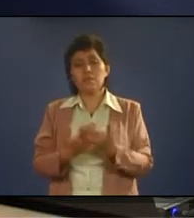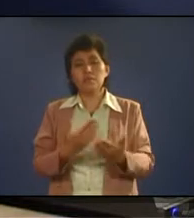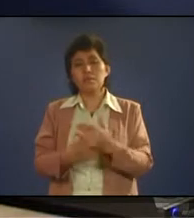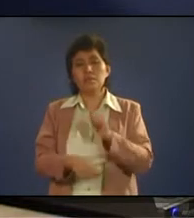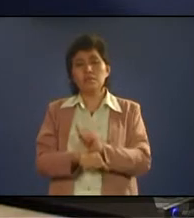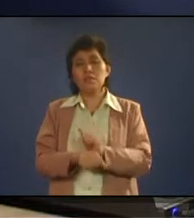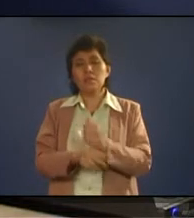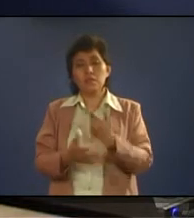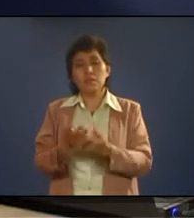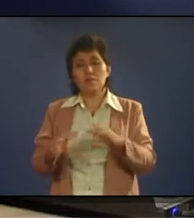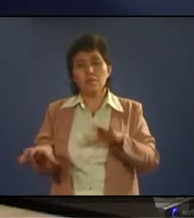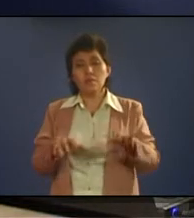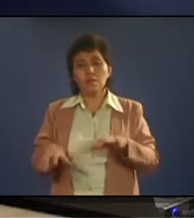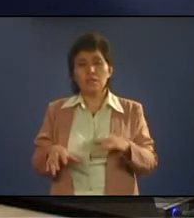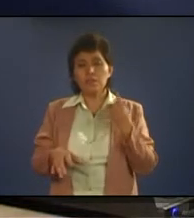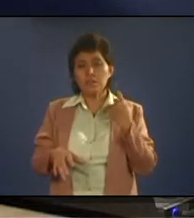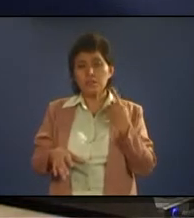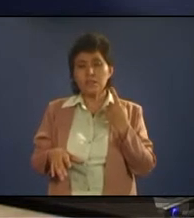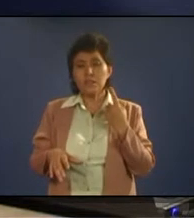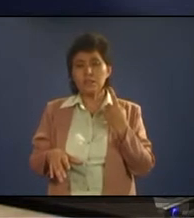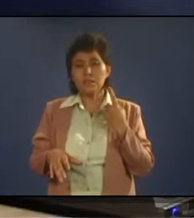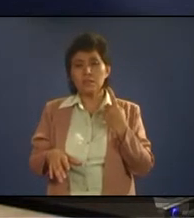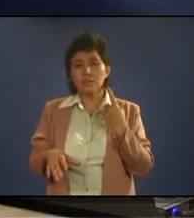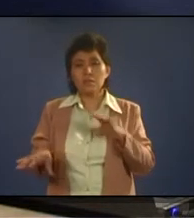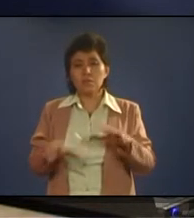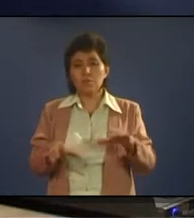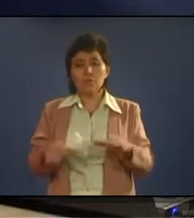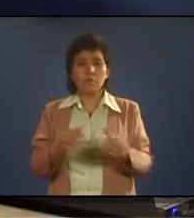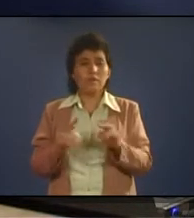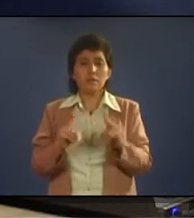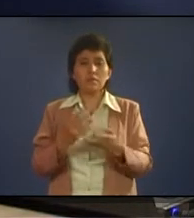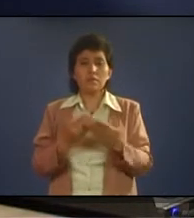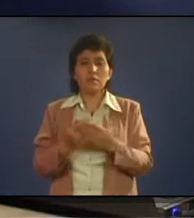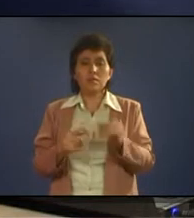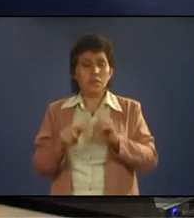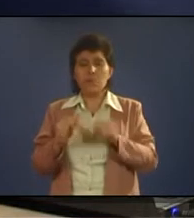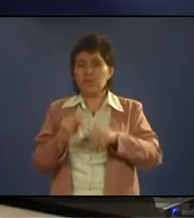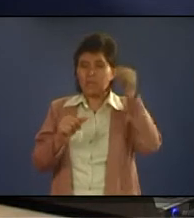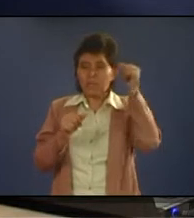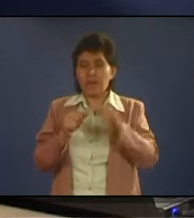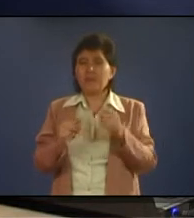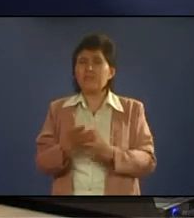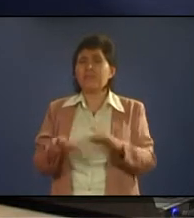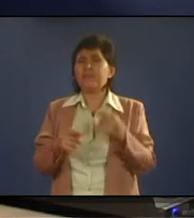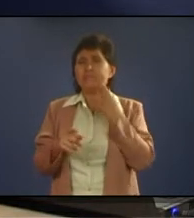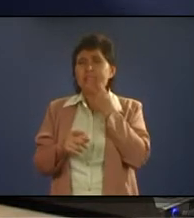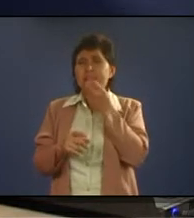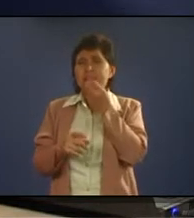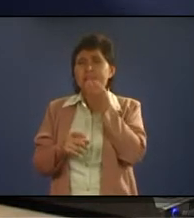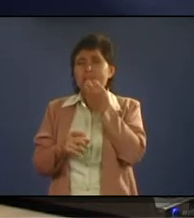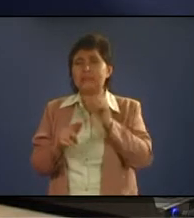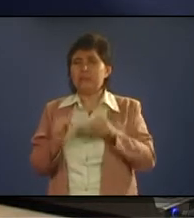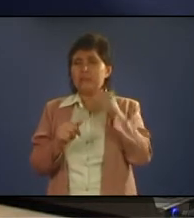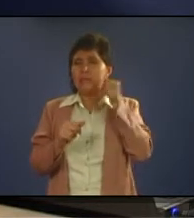Eastern Mall, you can't even remember the name, okay? And sometimes, people fail at the critical time